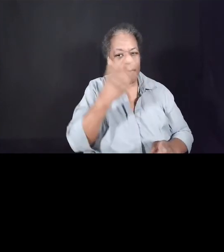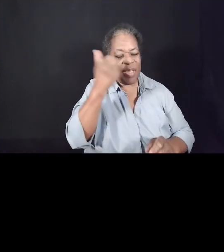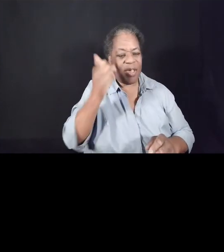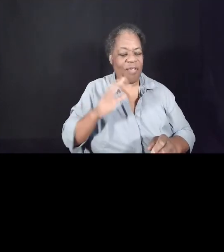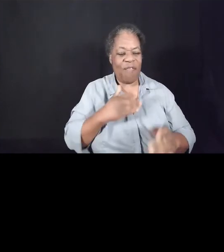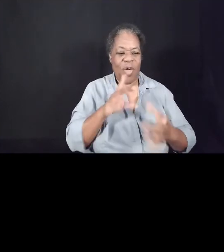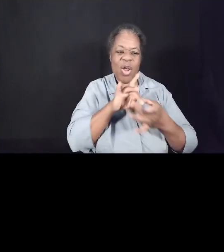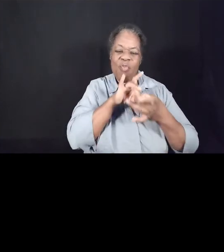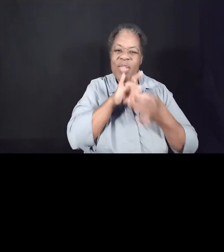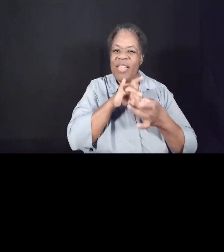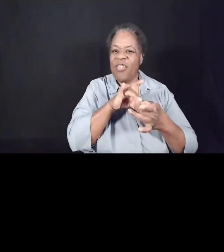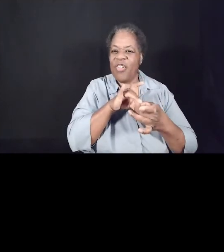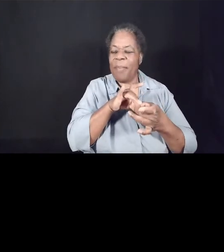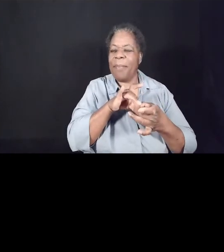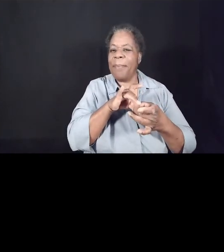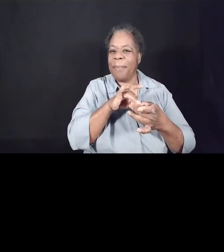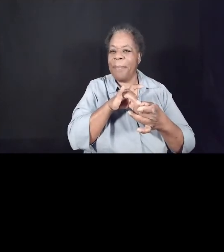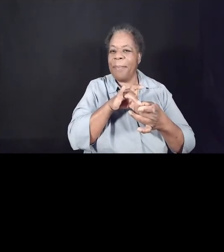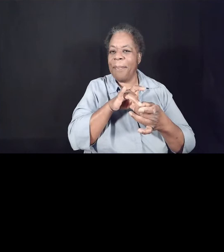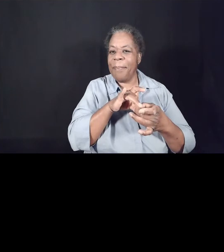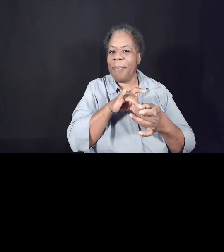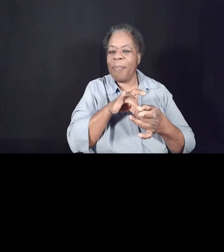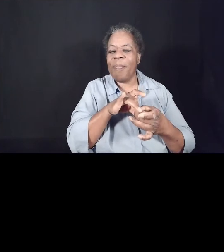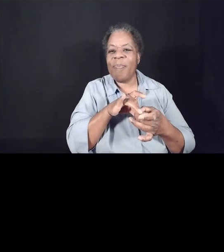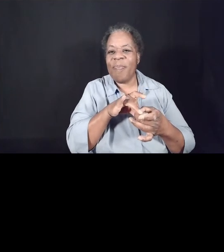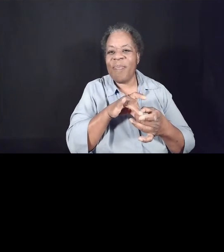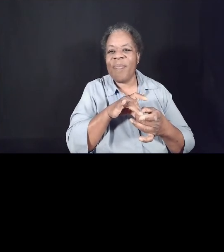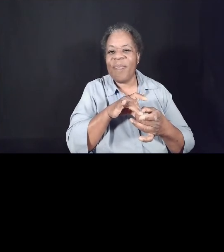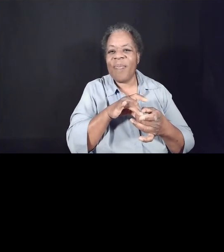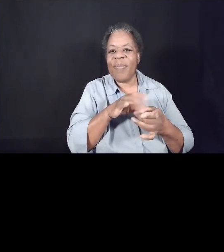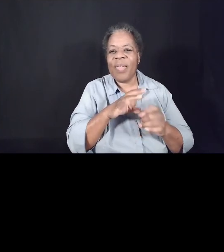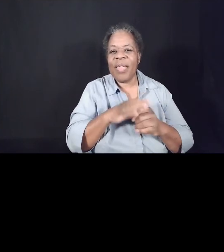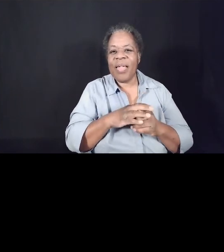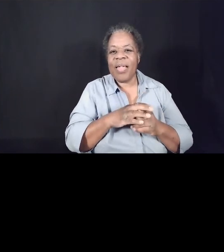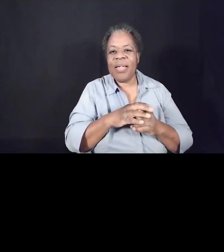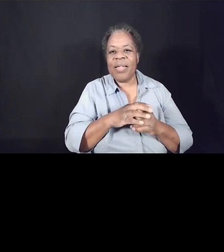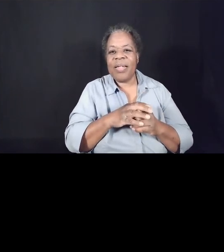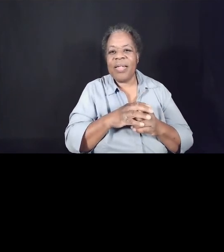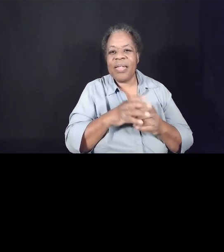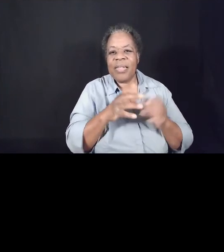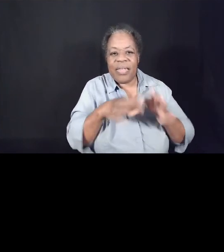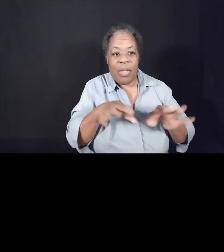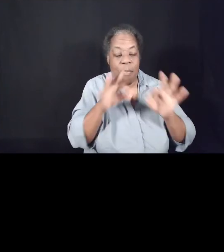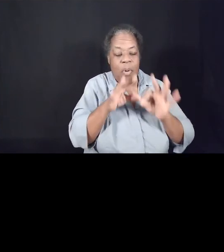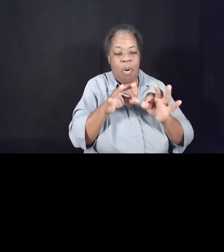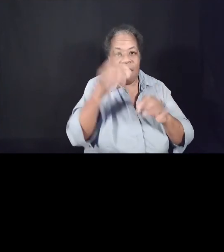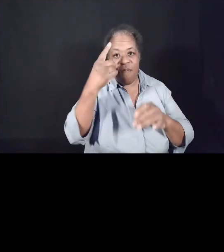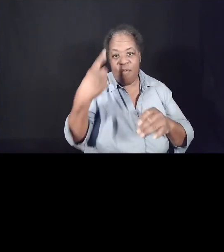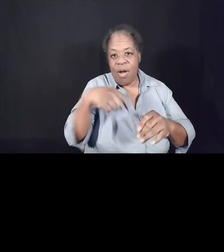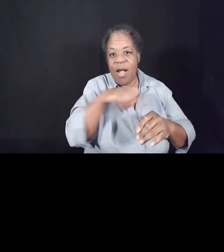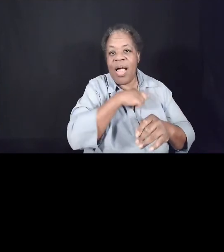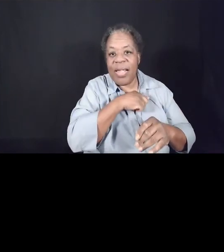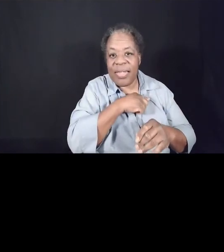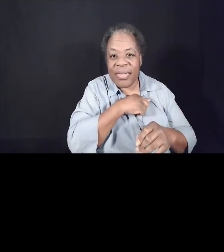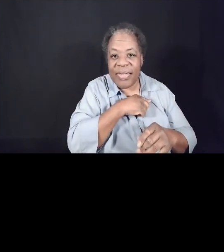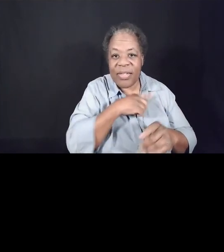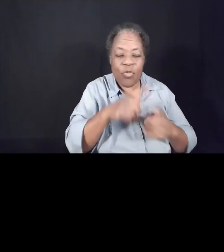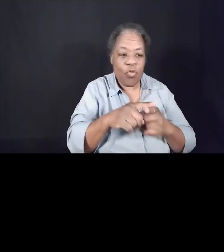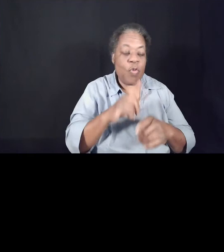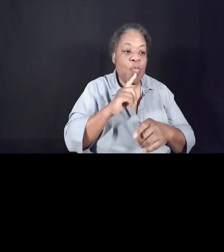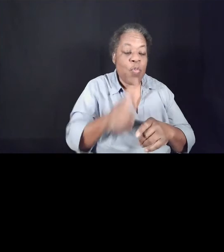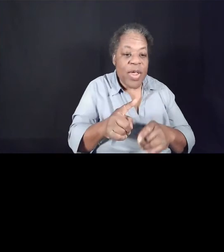so, again, there's nothing that replaces the ability for us to really be